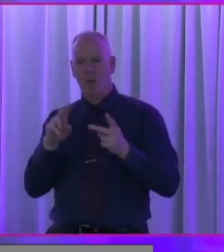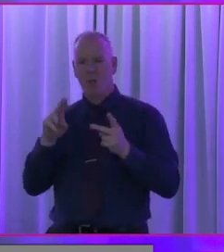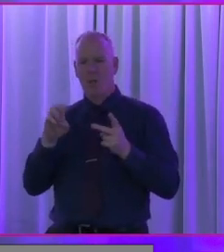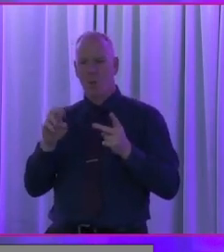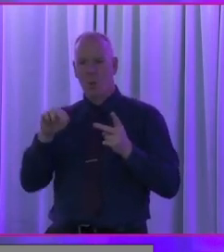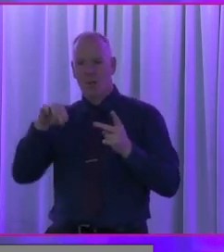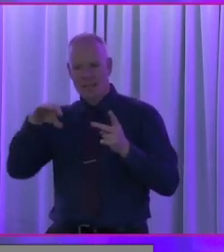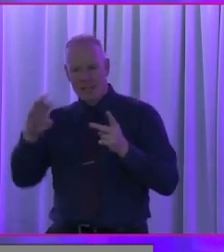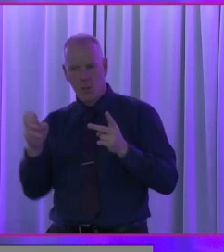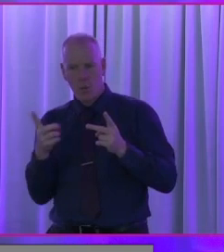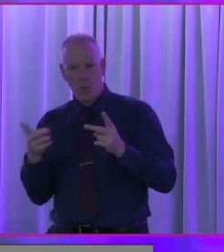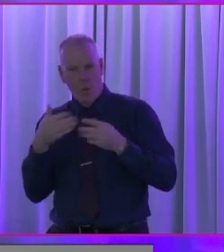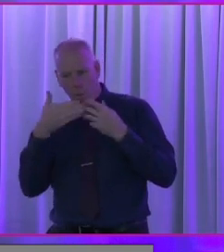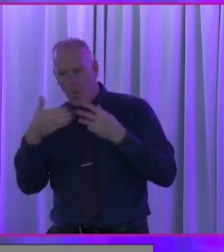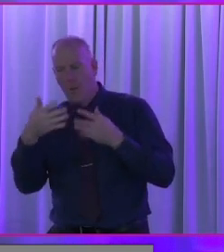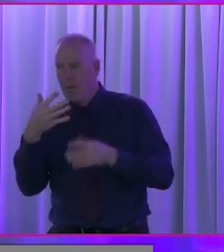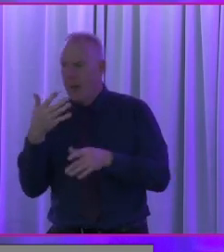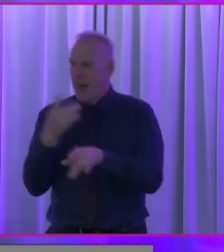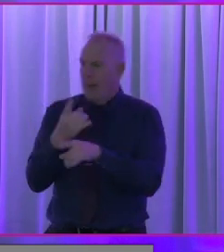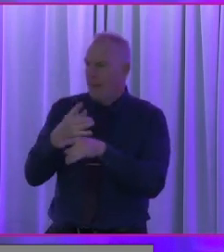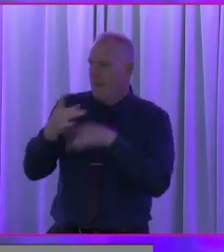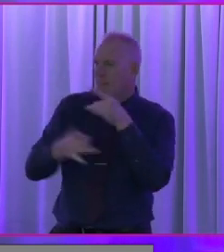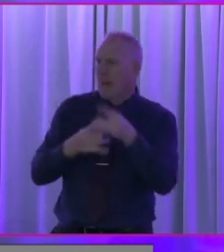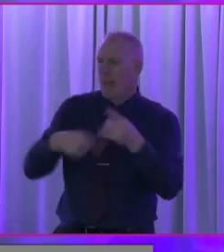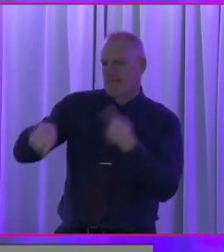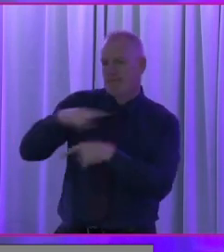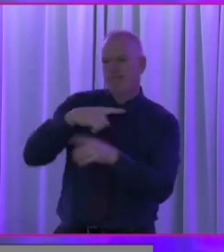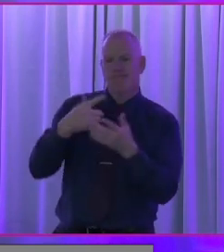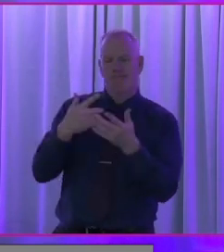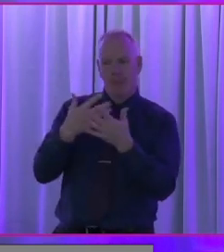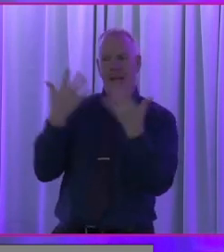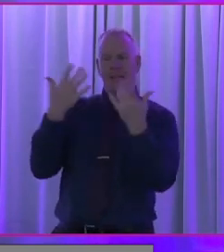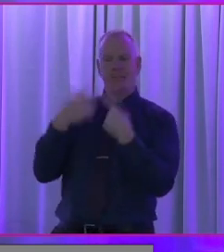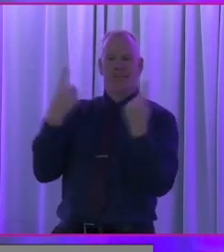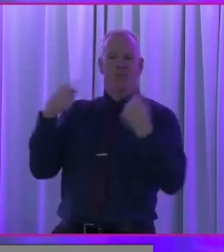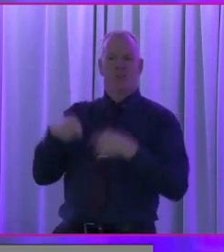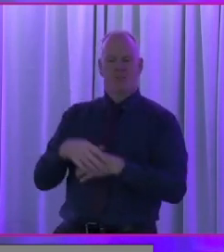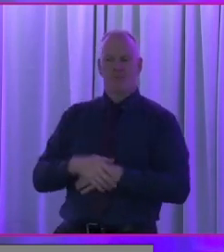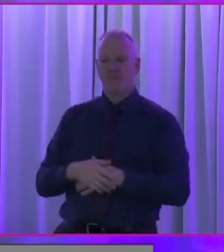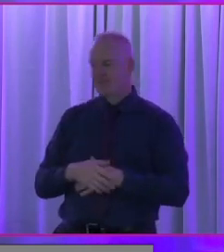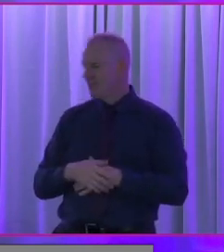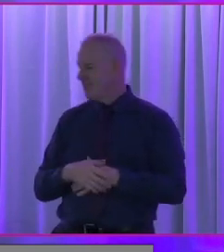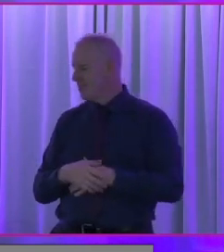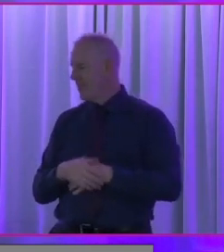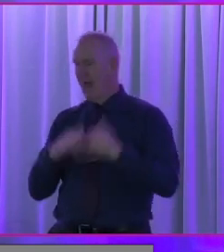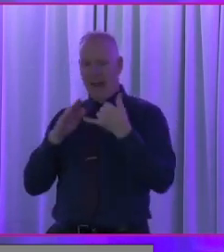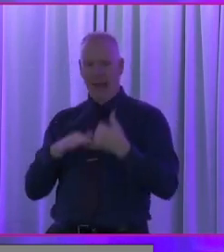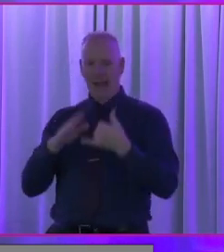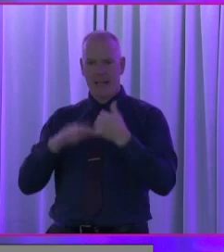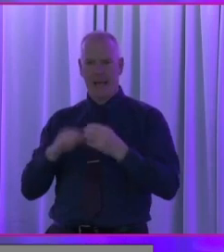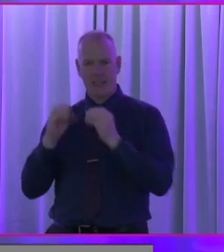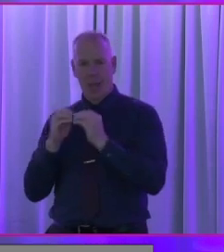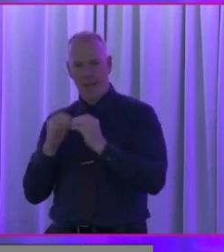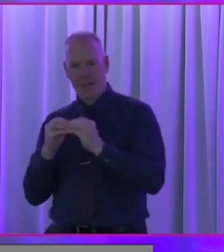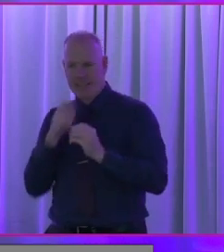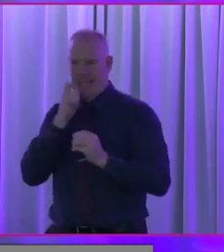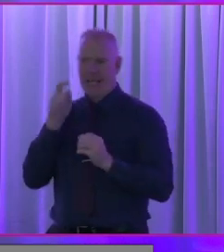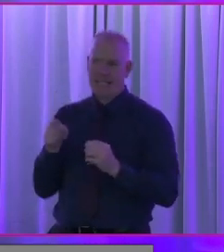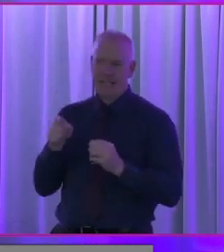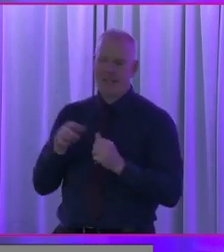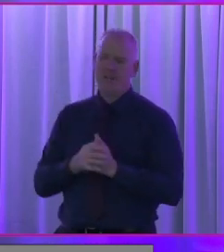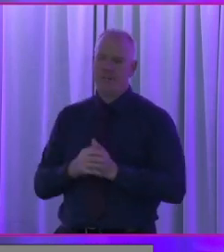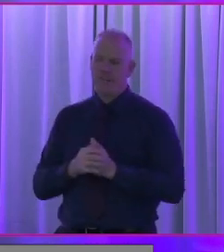do is so important to making, um, a real difference. The final, um, thing I would say